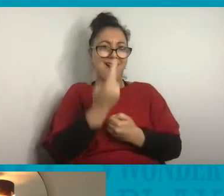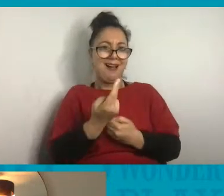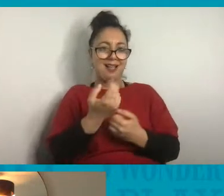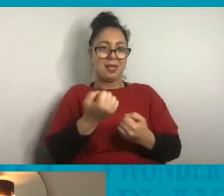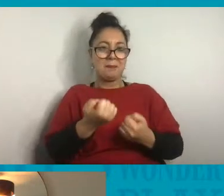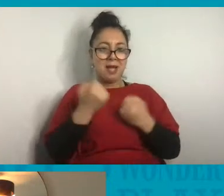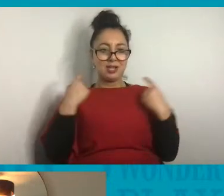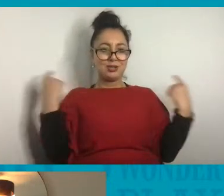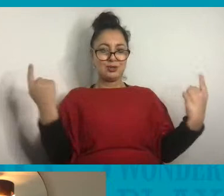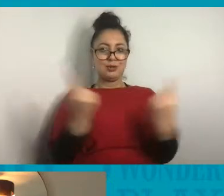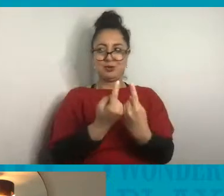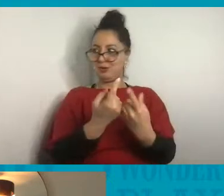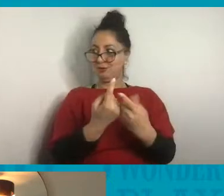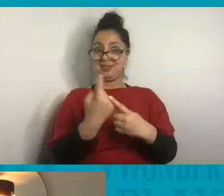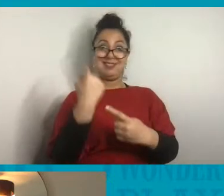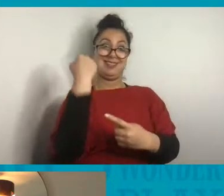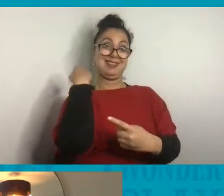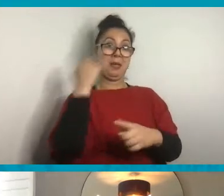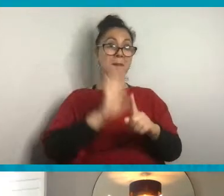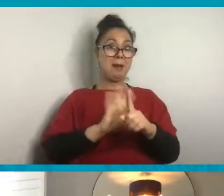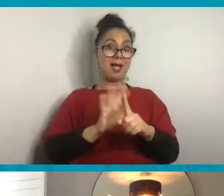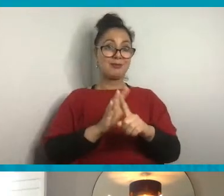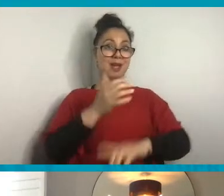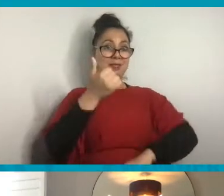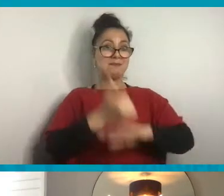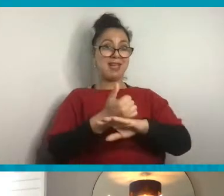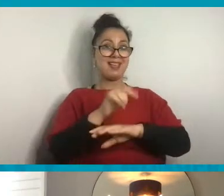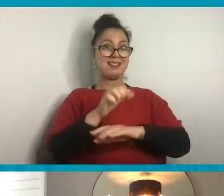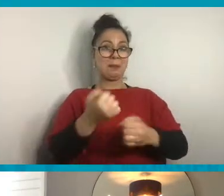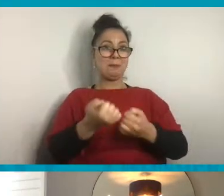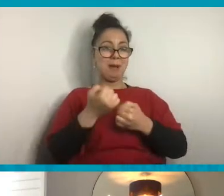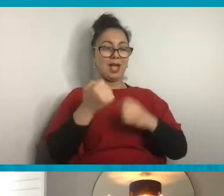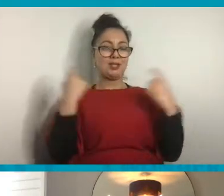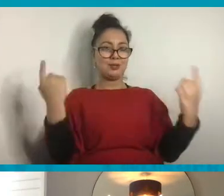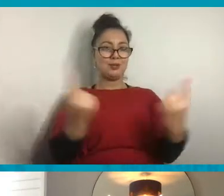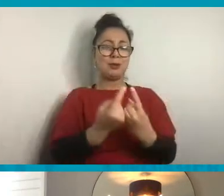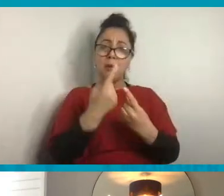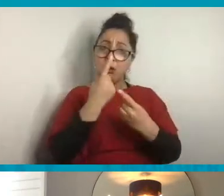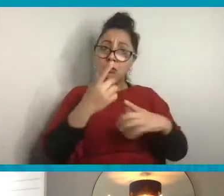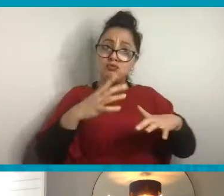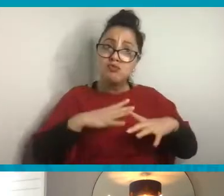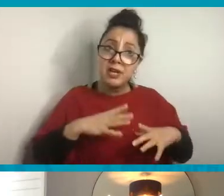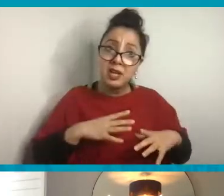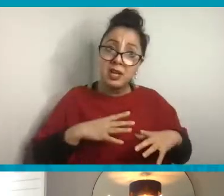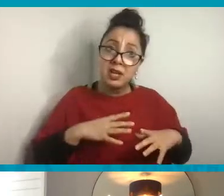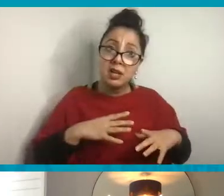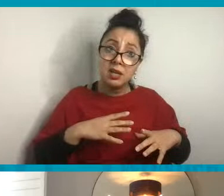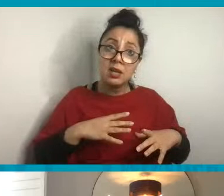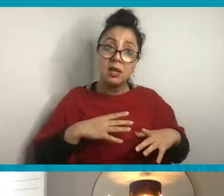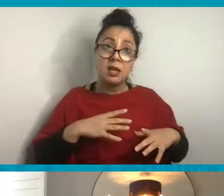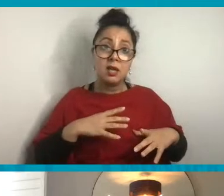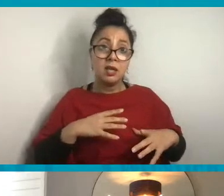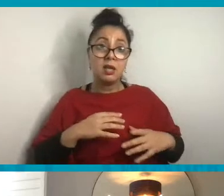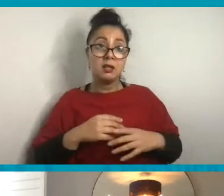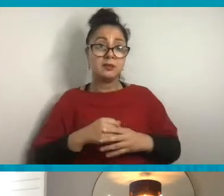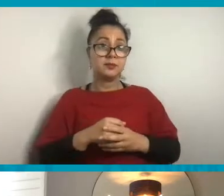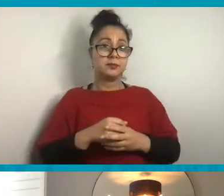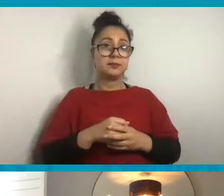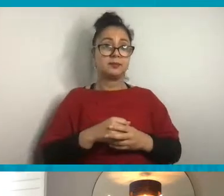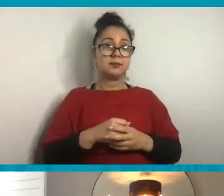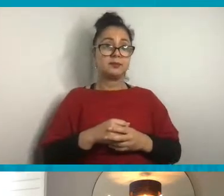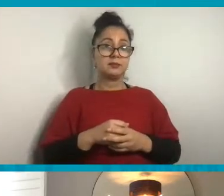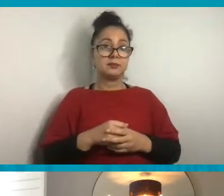at the moment. So you can see in the background. So if you can get ready your pledge. So